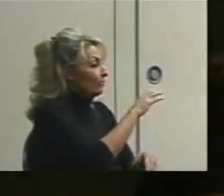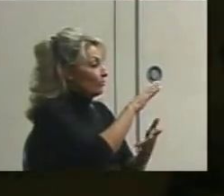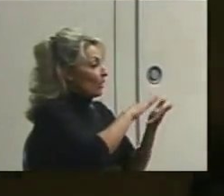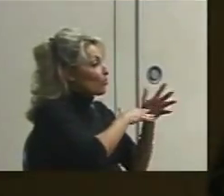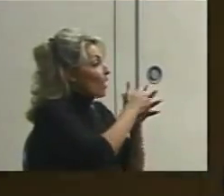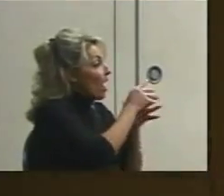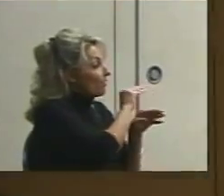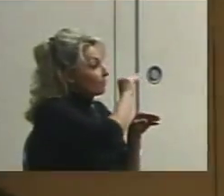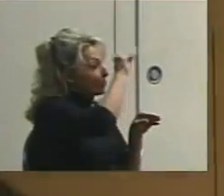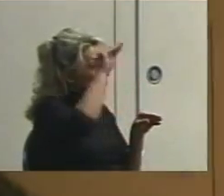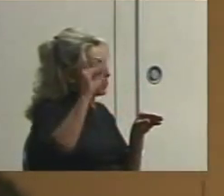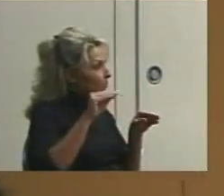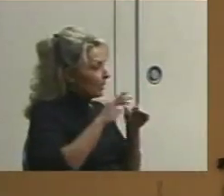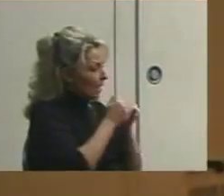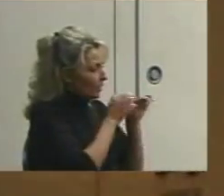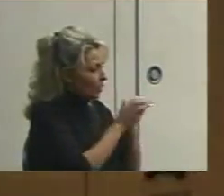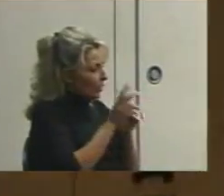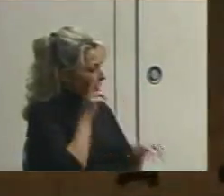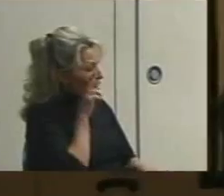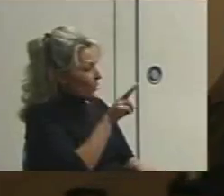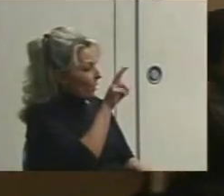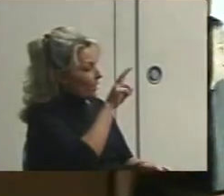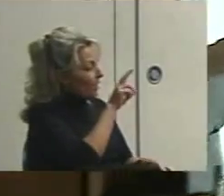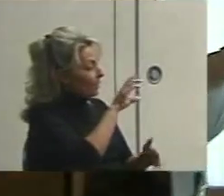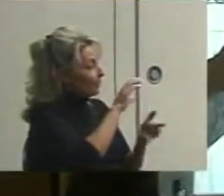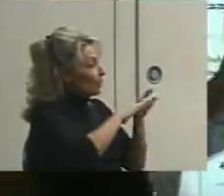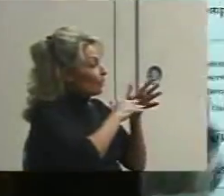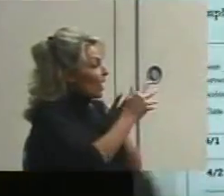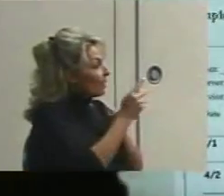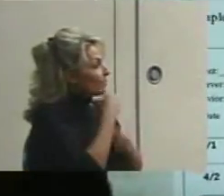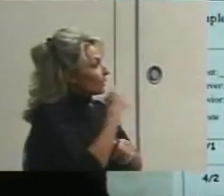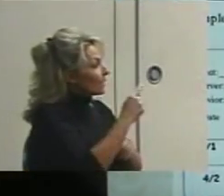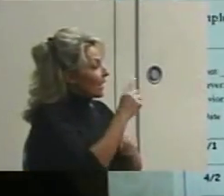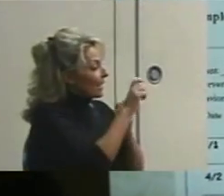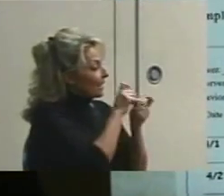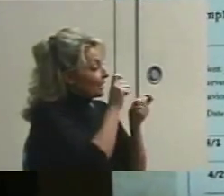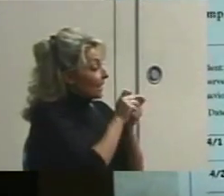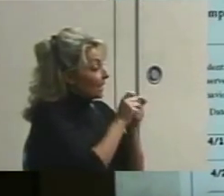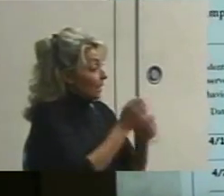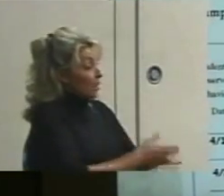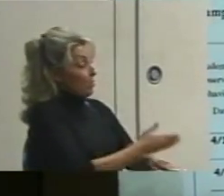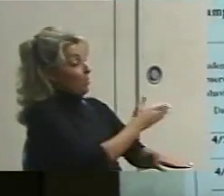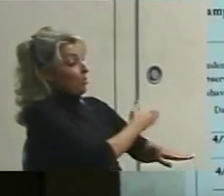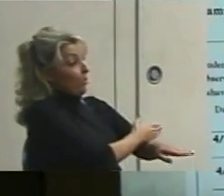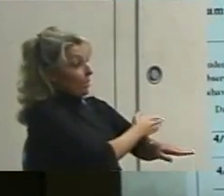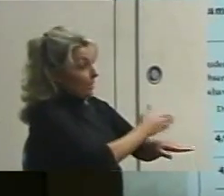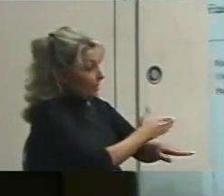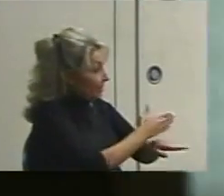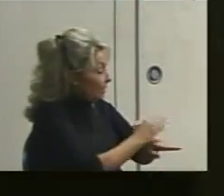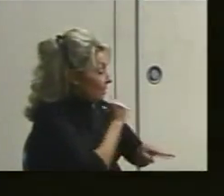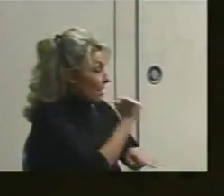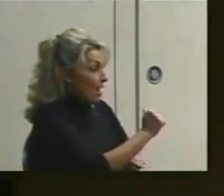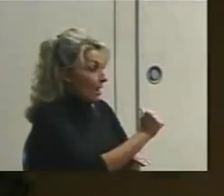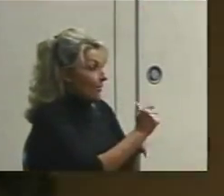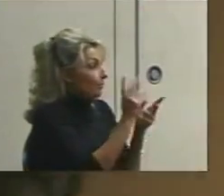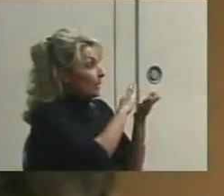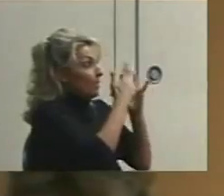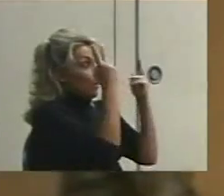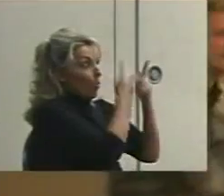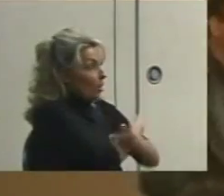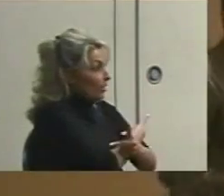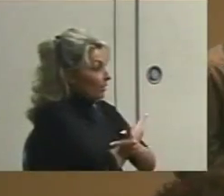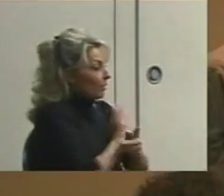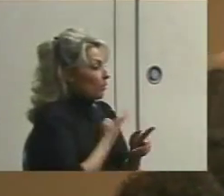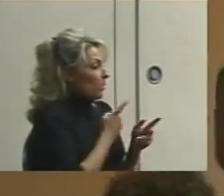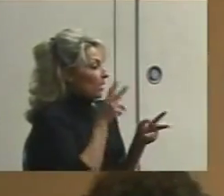really simple. How's he doing? Look at the graph. And it'll say exactly. Getting better, not getting better, getting worse. We could look at